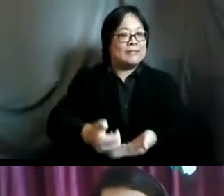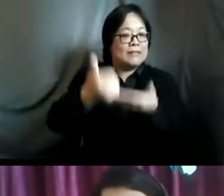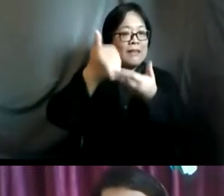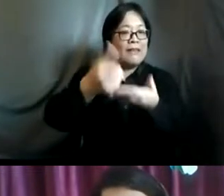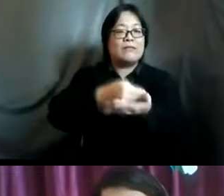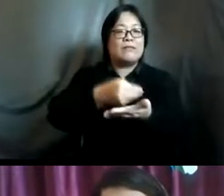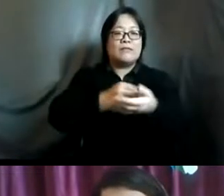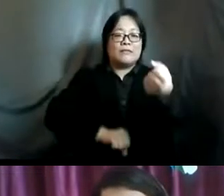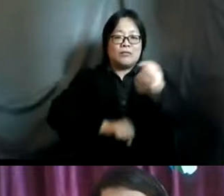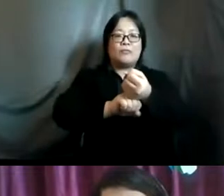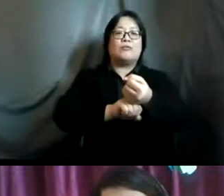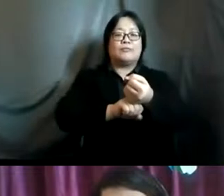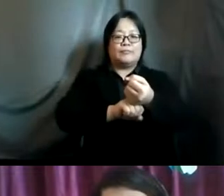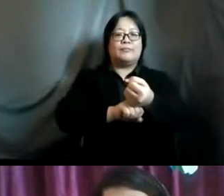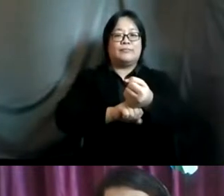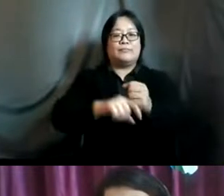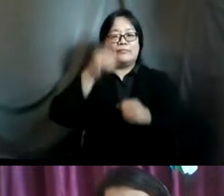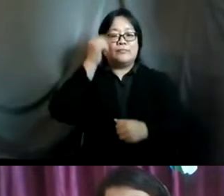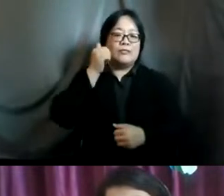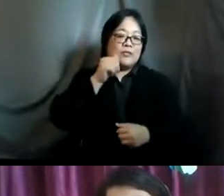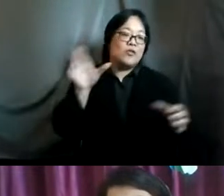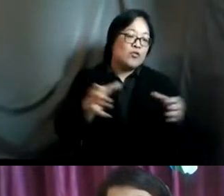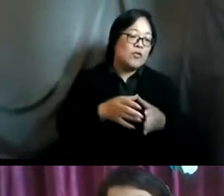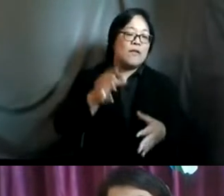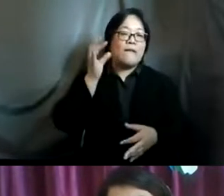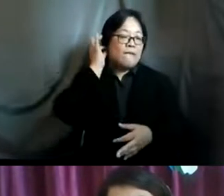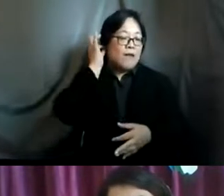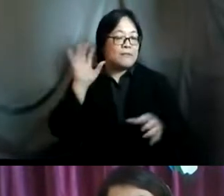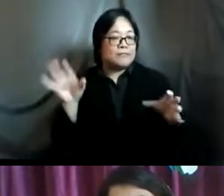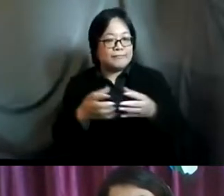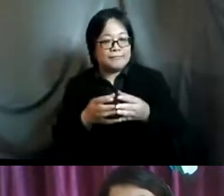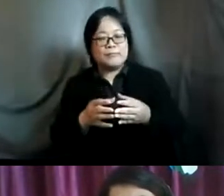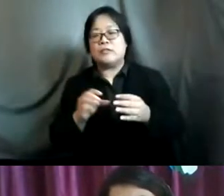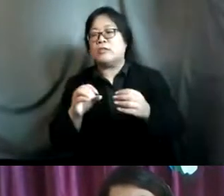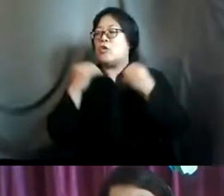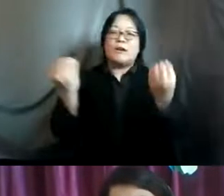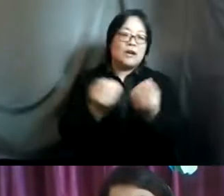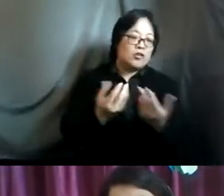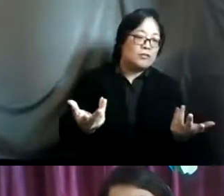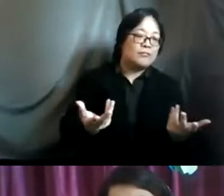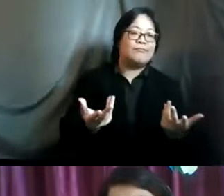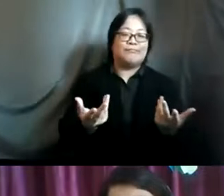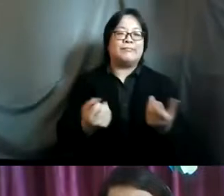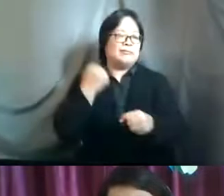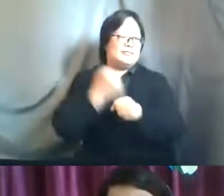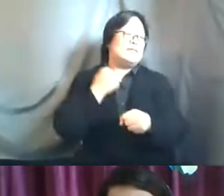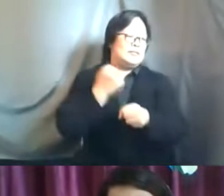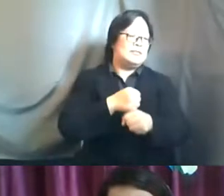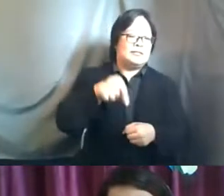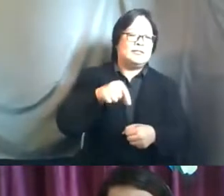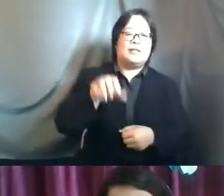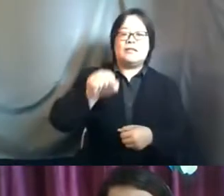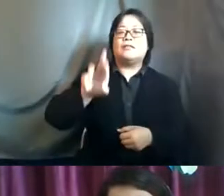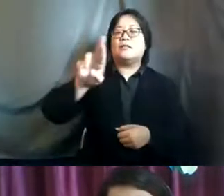women's groups feminist groups organizations who are working in this space of srhr